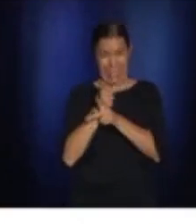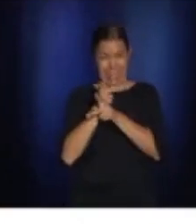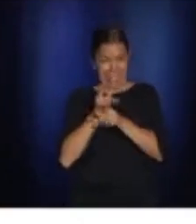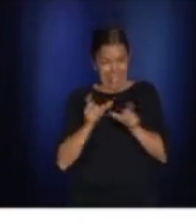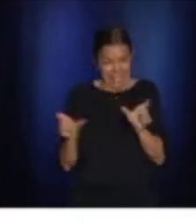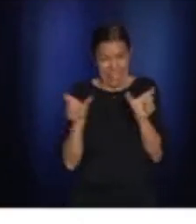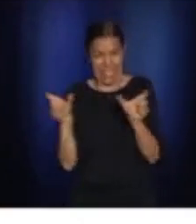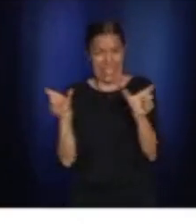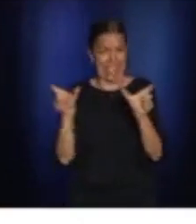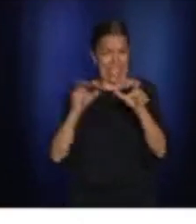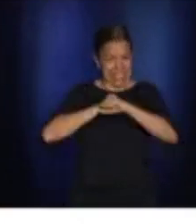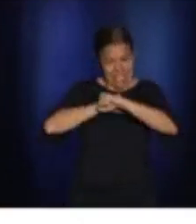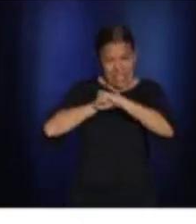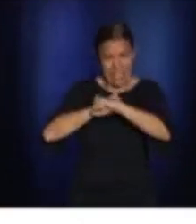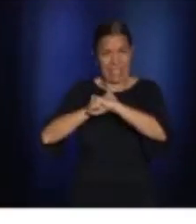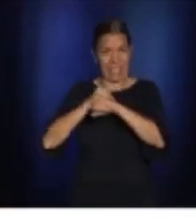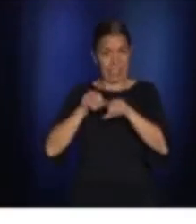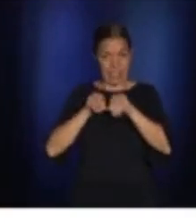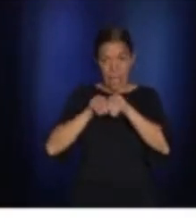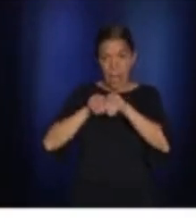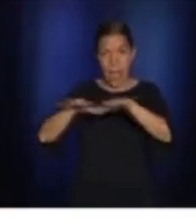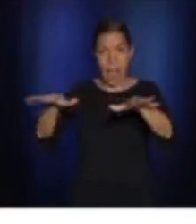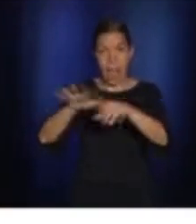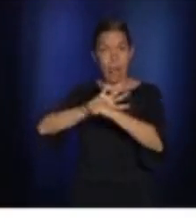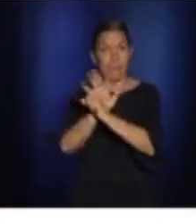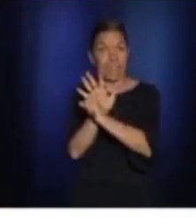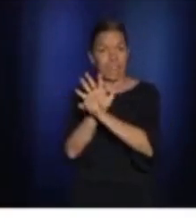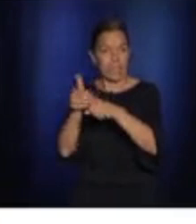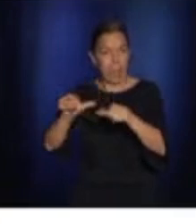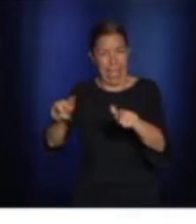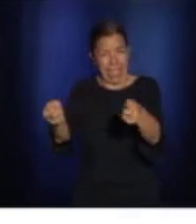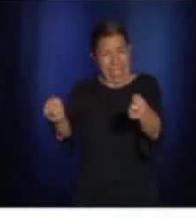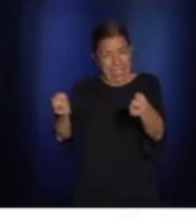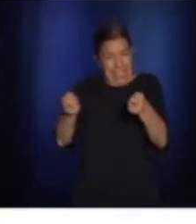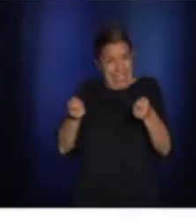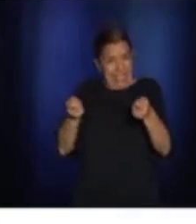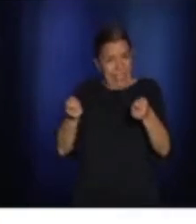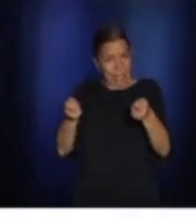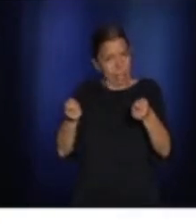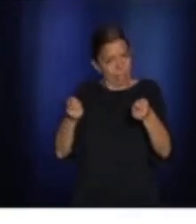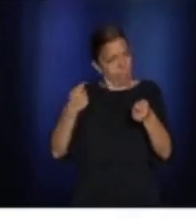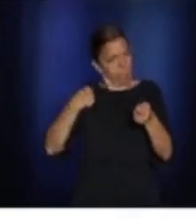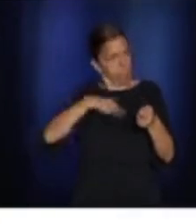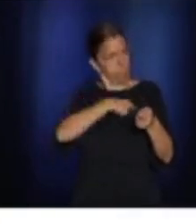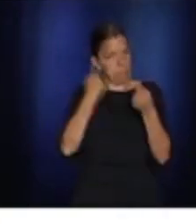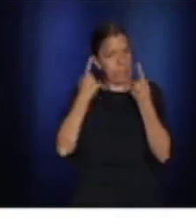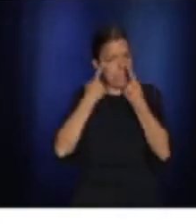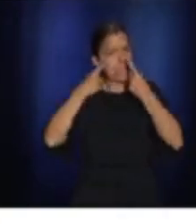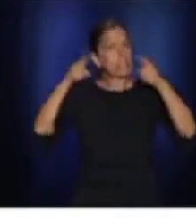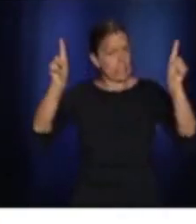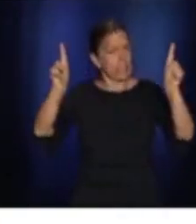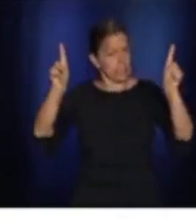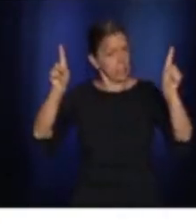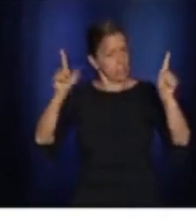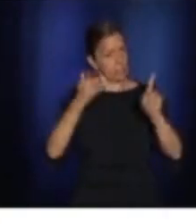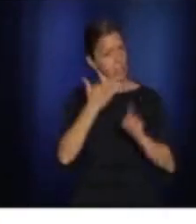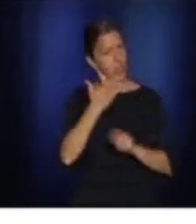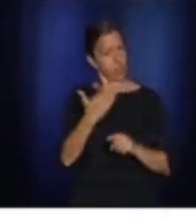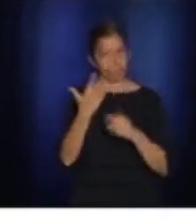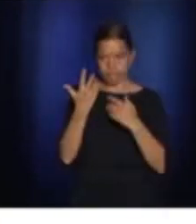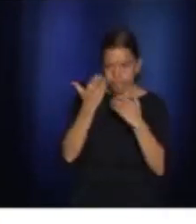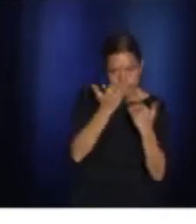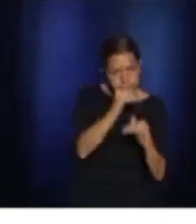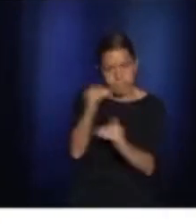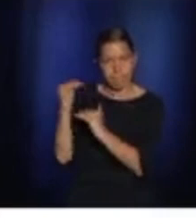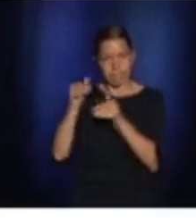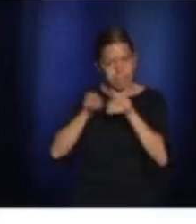that has enabled us to limit the spread of this dangerous virus. Everyone has